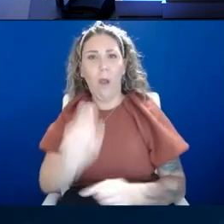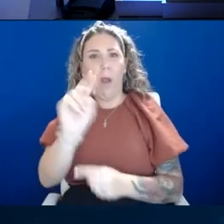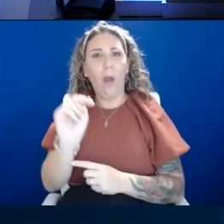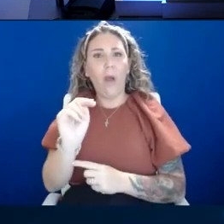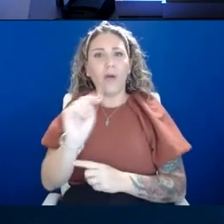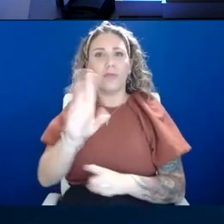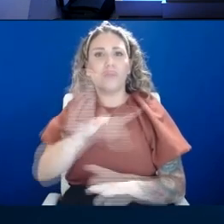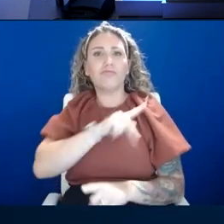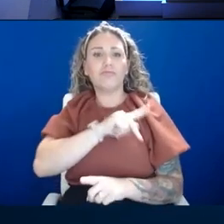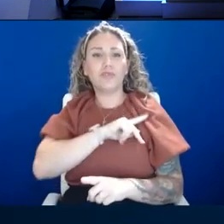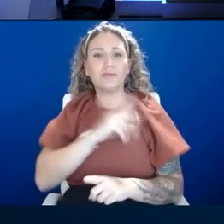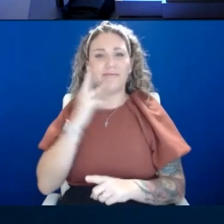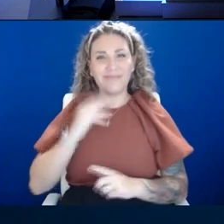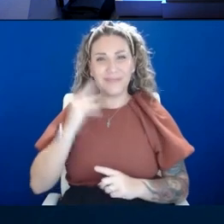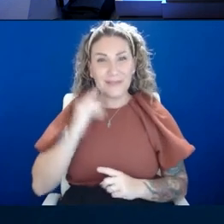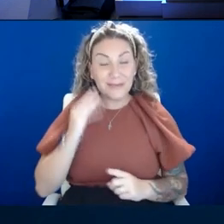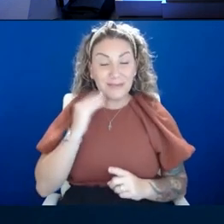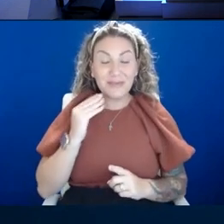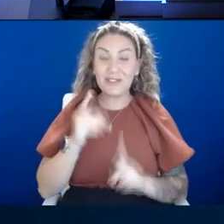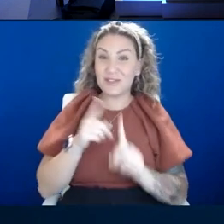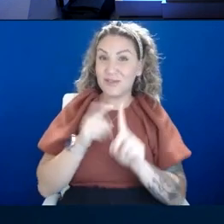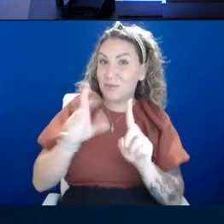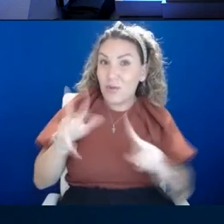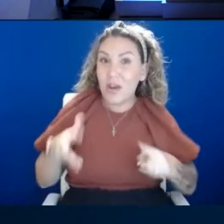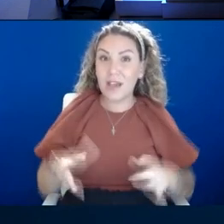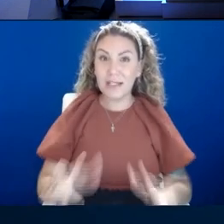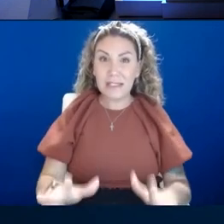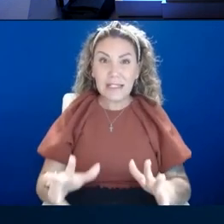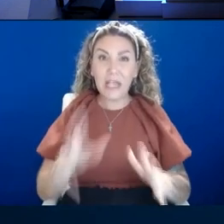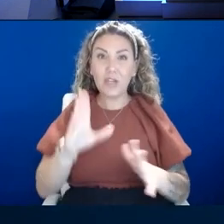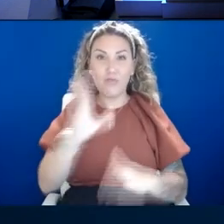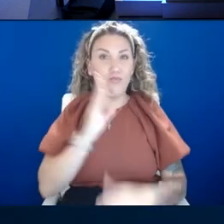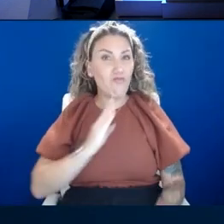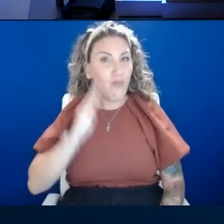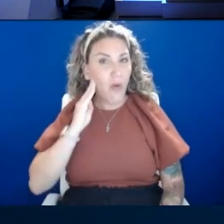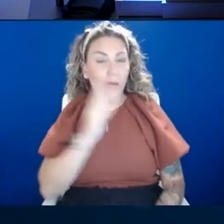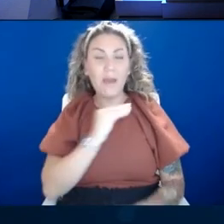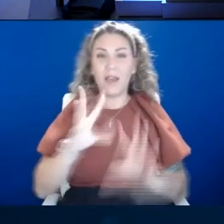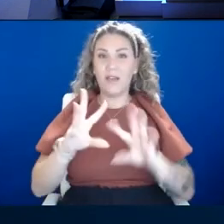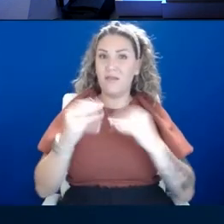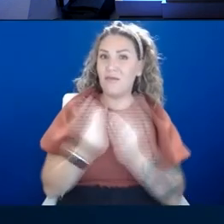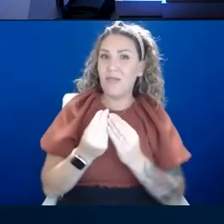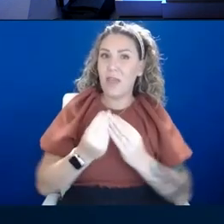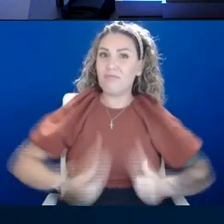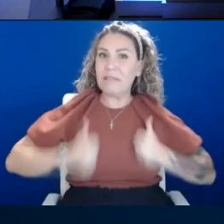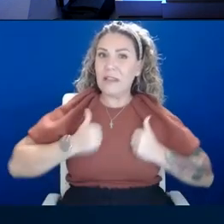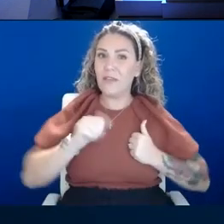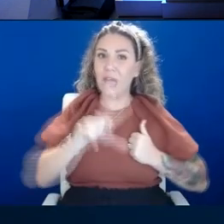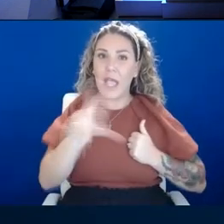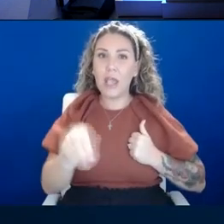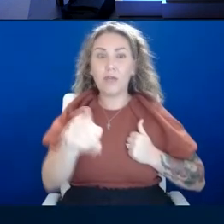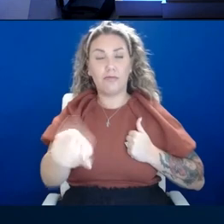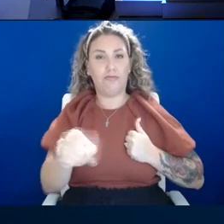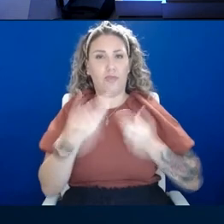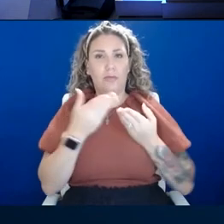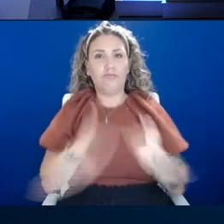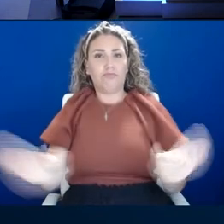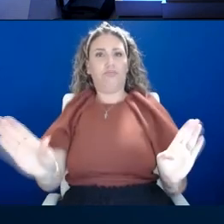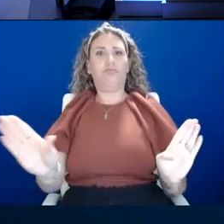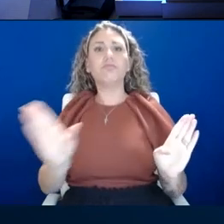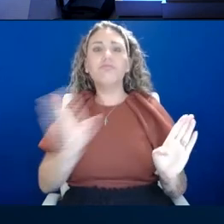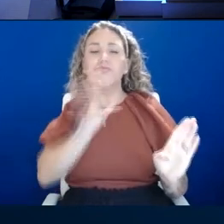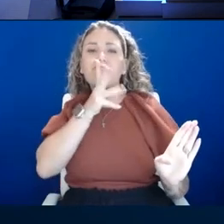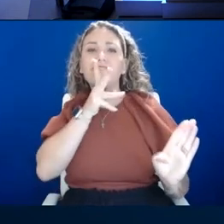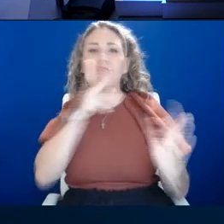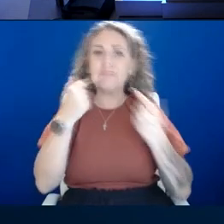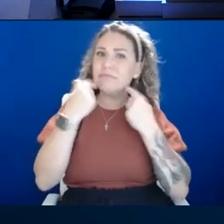after being uprooted from your home and your family living in Africa. So you speak openly about the isolation that you suffered